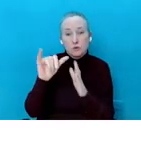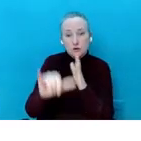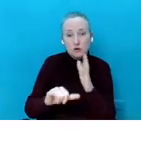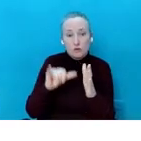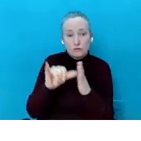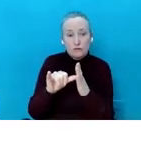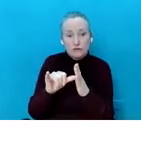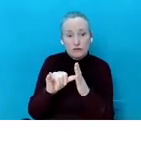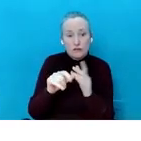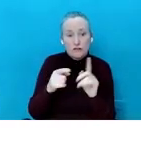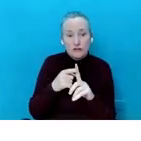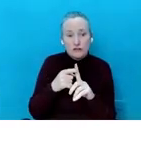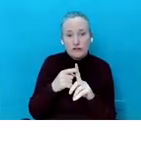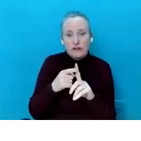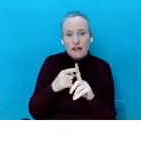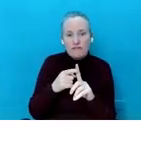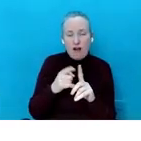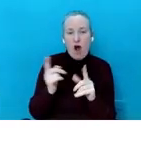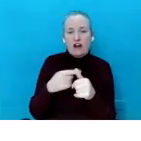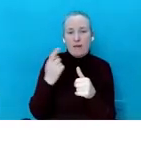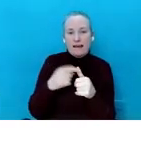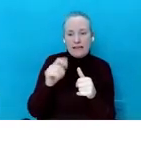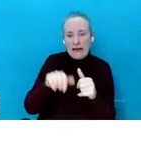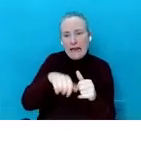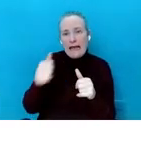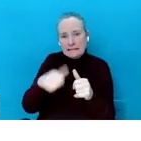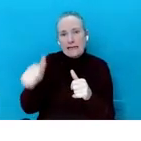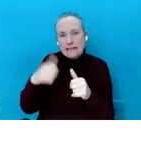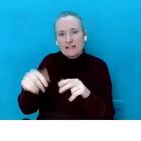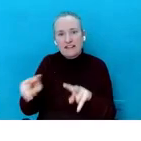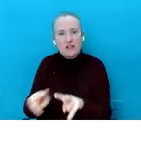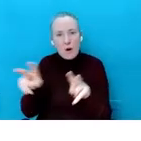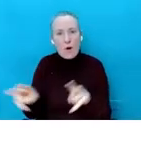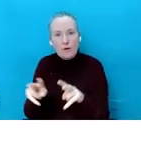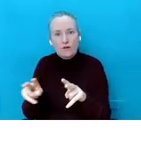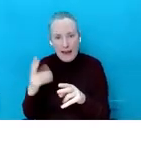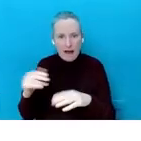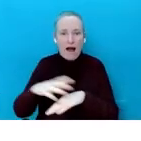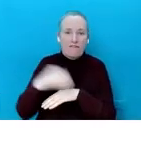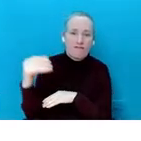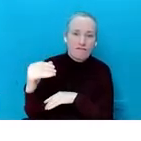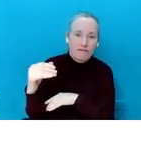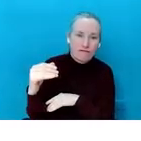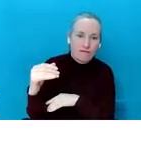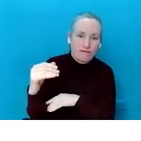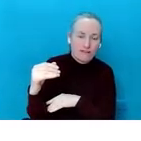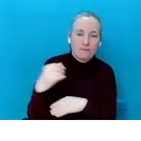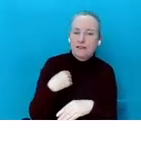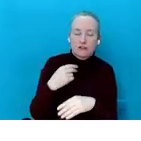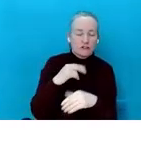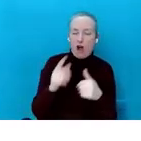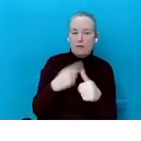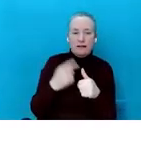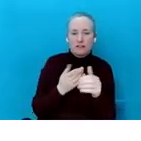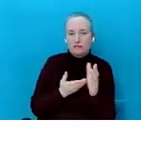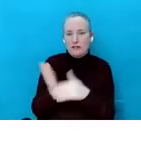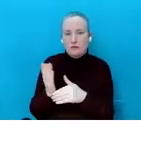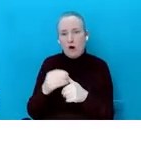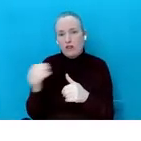the next one. You can turn that off. So it doesn't automatically go on to the next video and the same in Netflix.